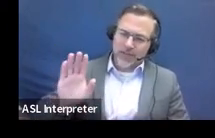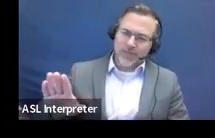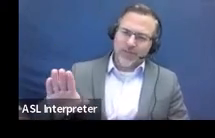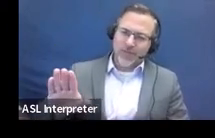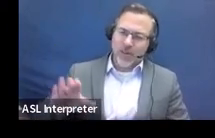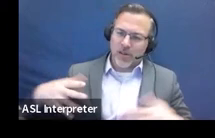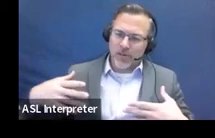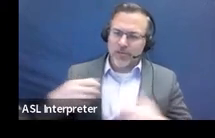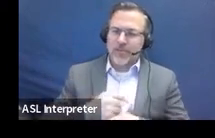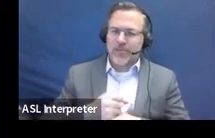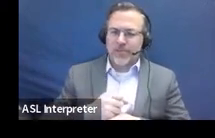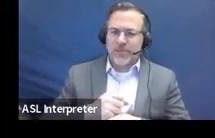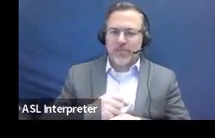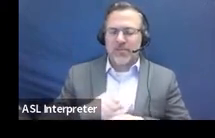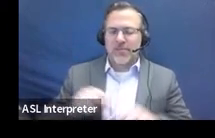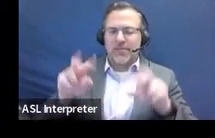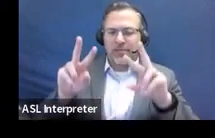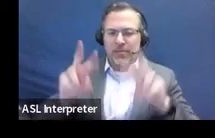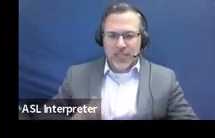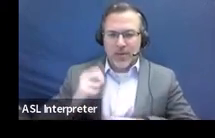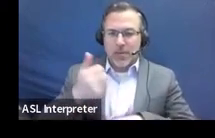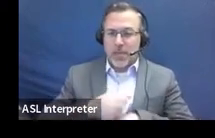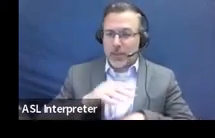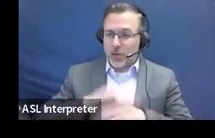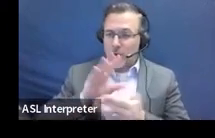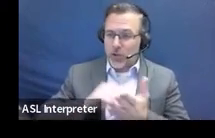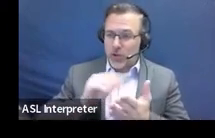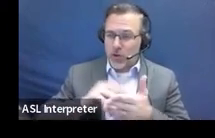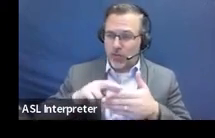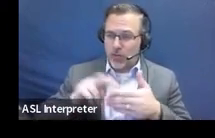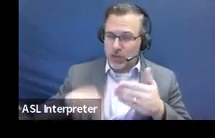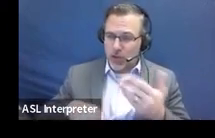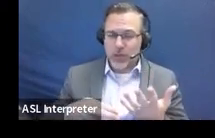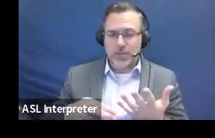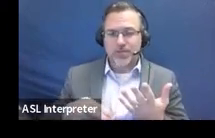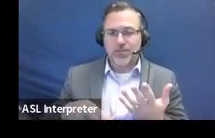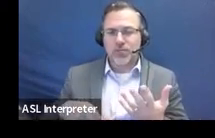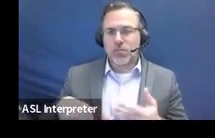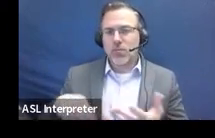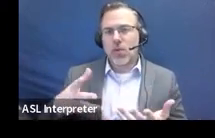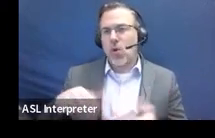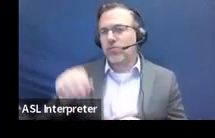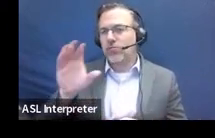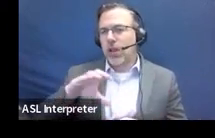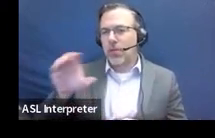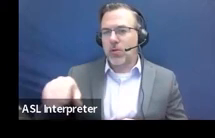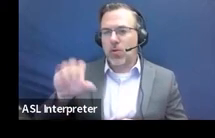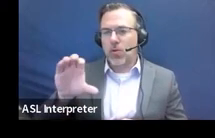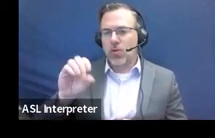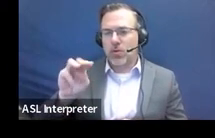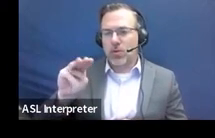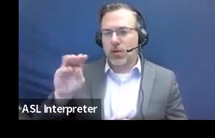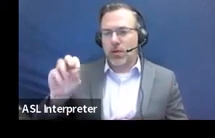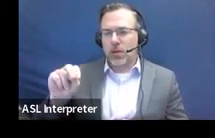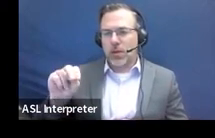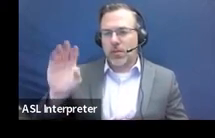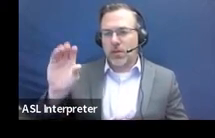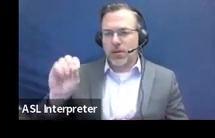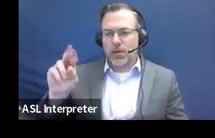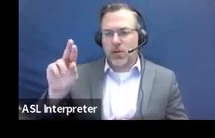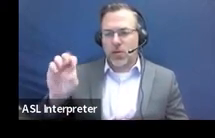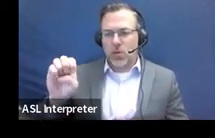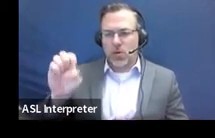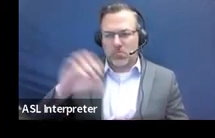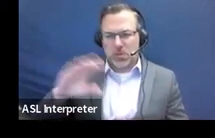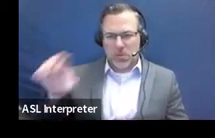based on a system of learning results or the common core as of 2014. And so here